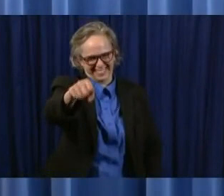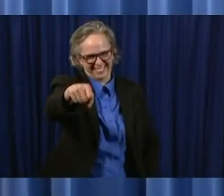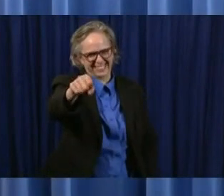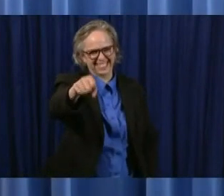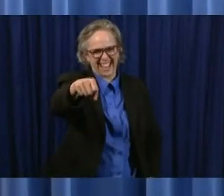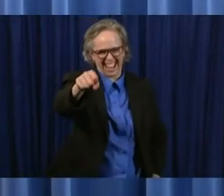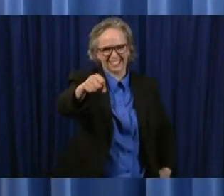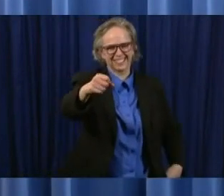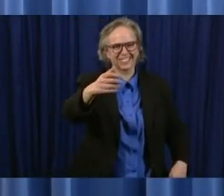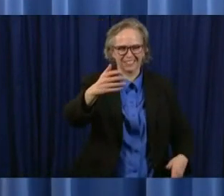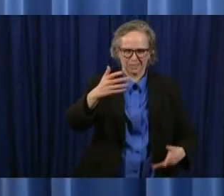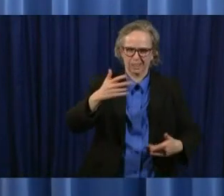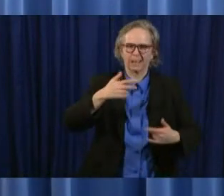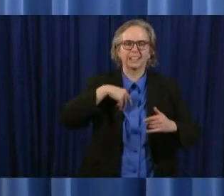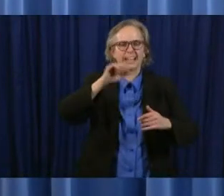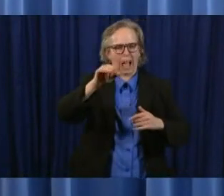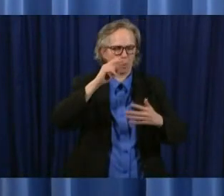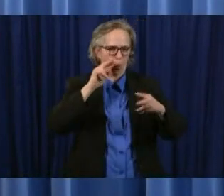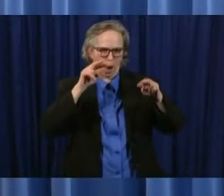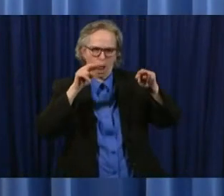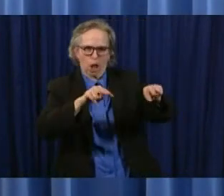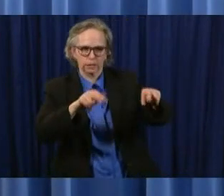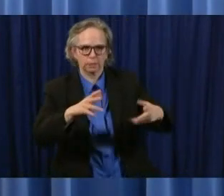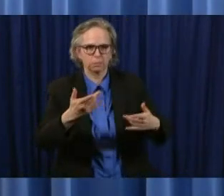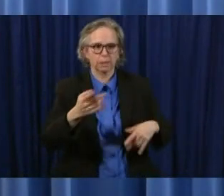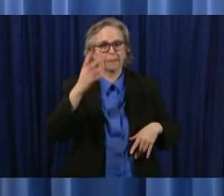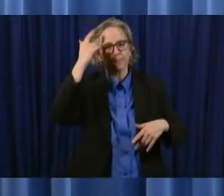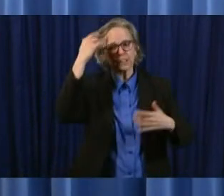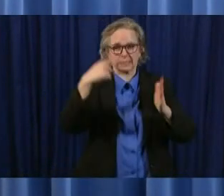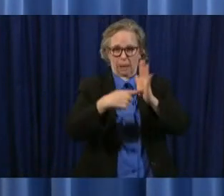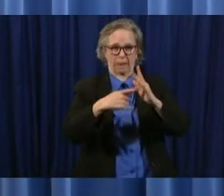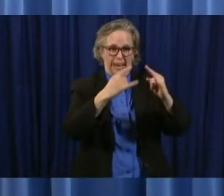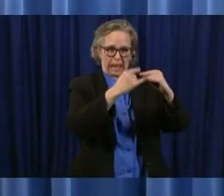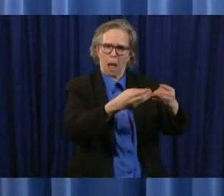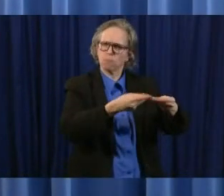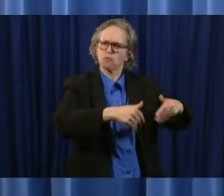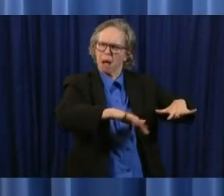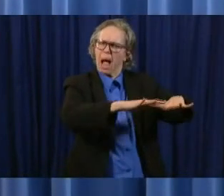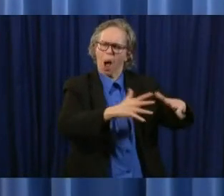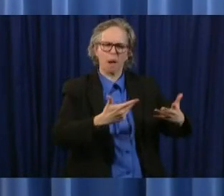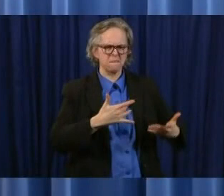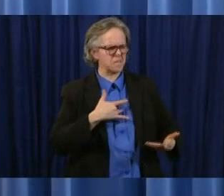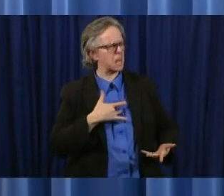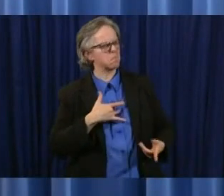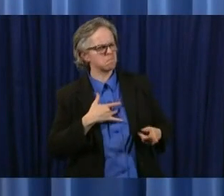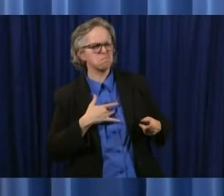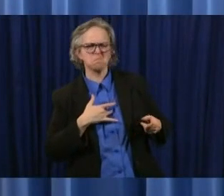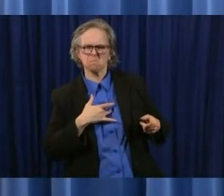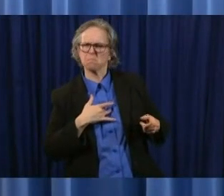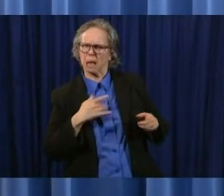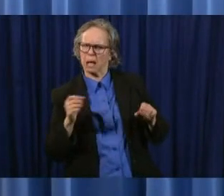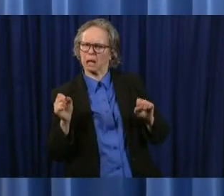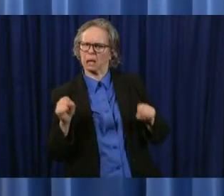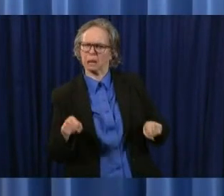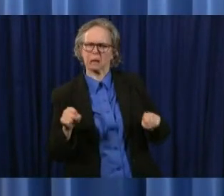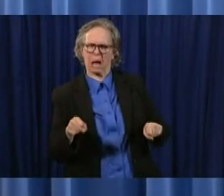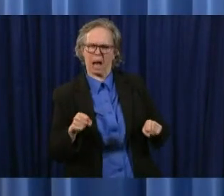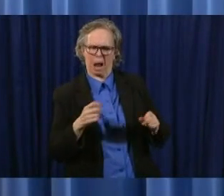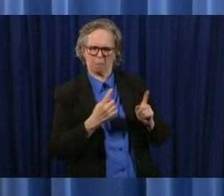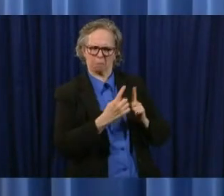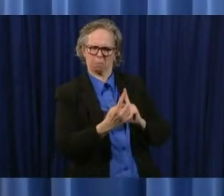campgrounds for example there's certainly uh ways that people can do that again